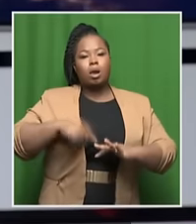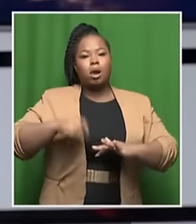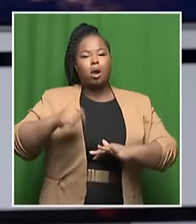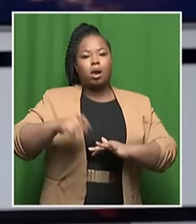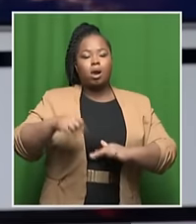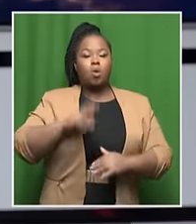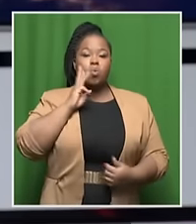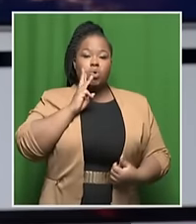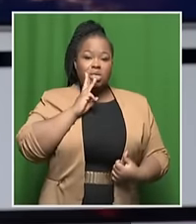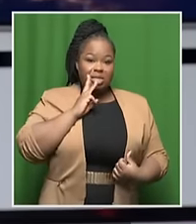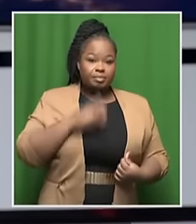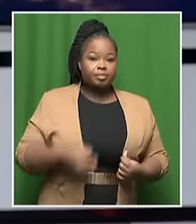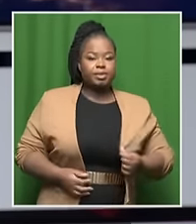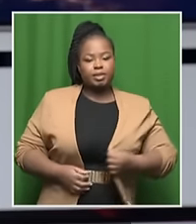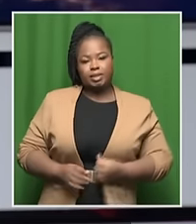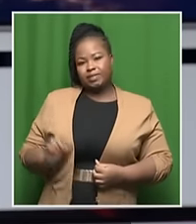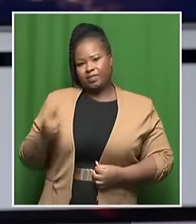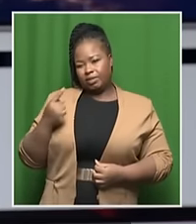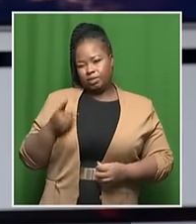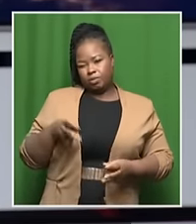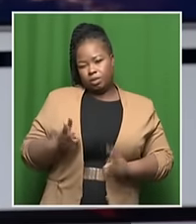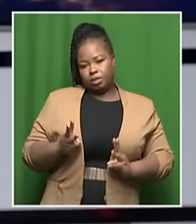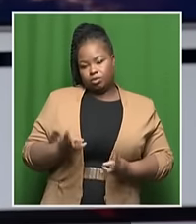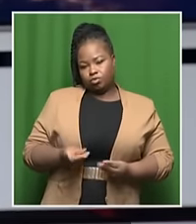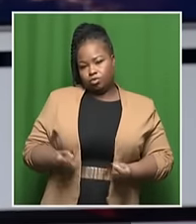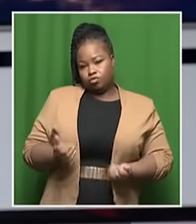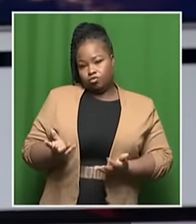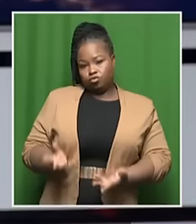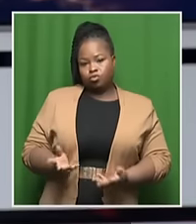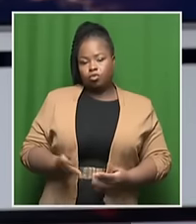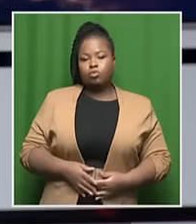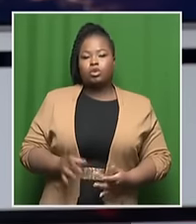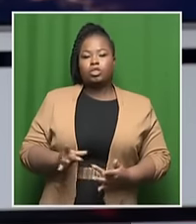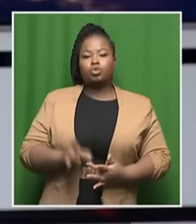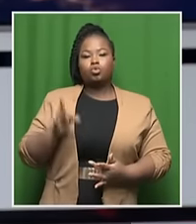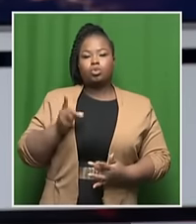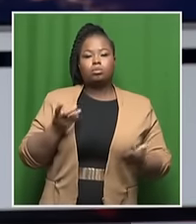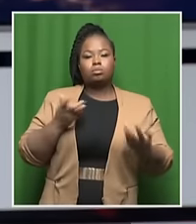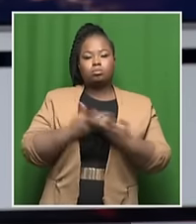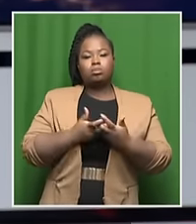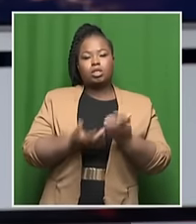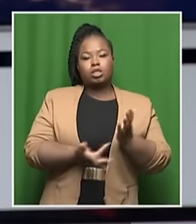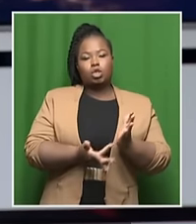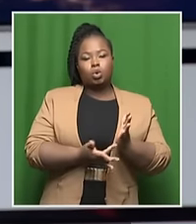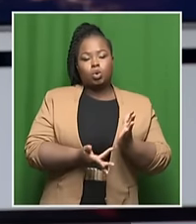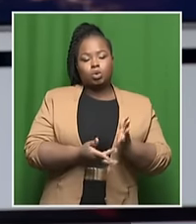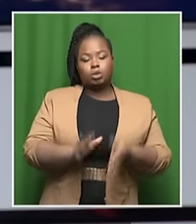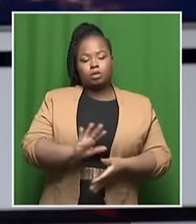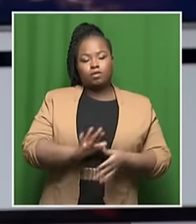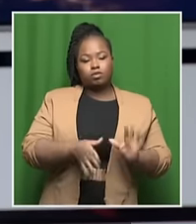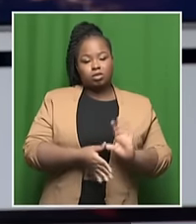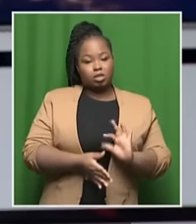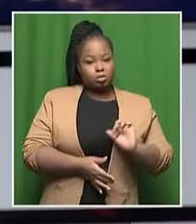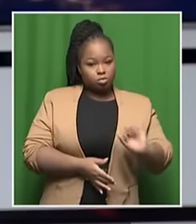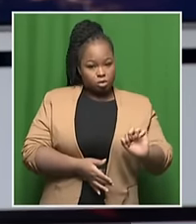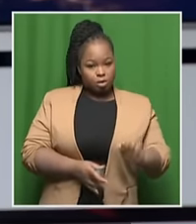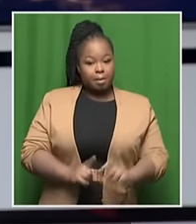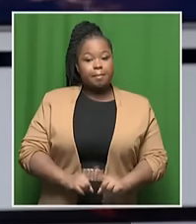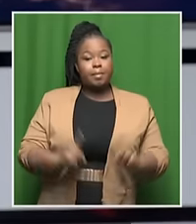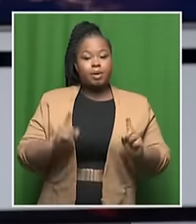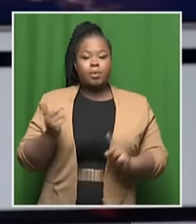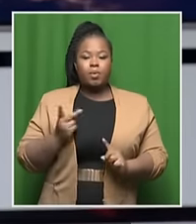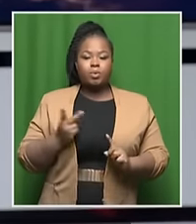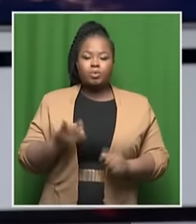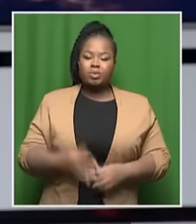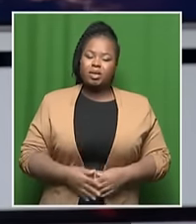in the piping. So that's the first way you address it. Choose a fit for purpose technology in building infrastructure. But at a more granular